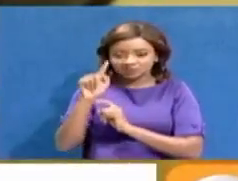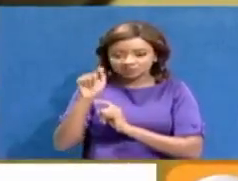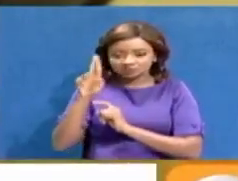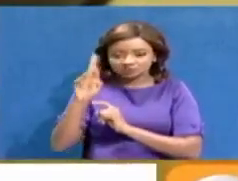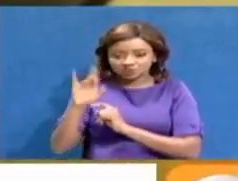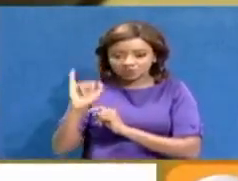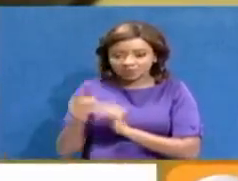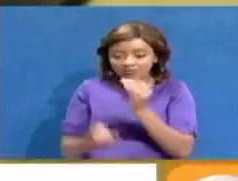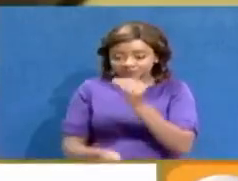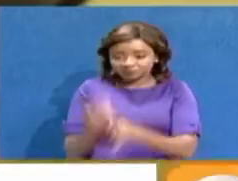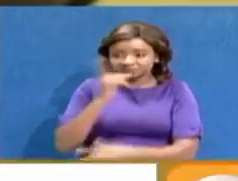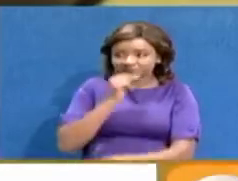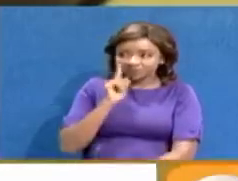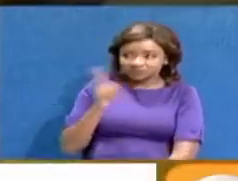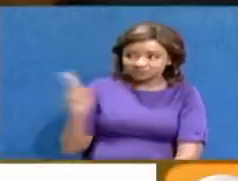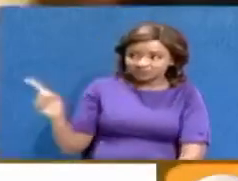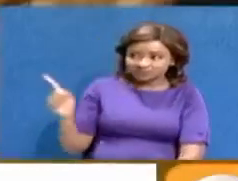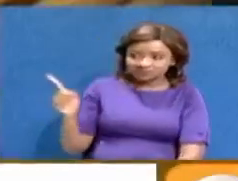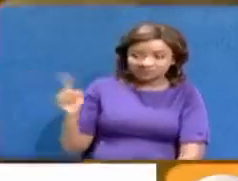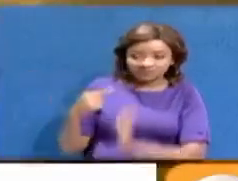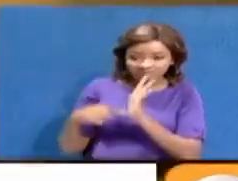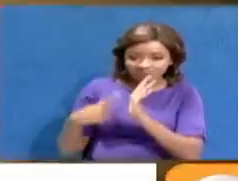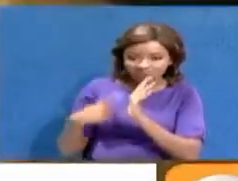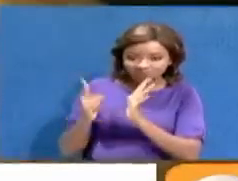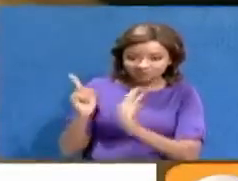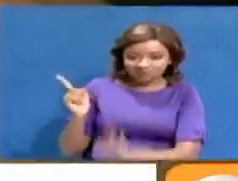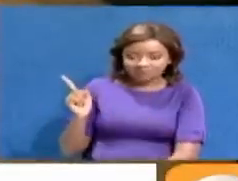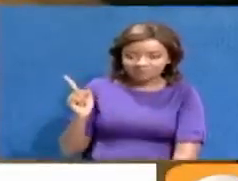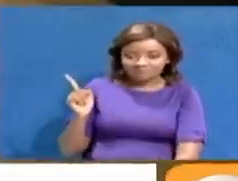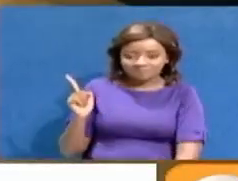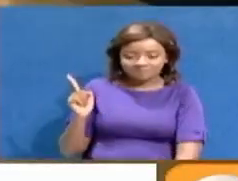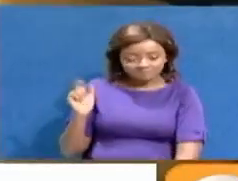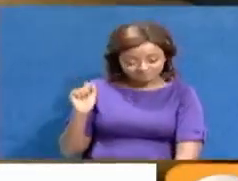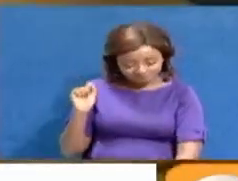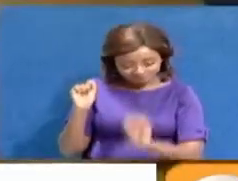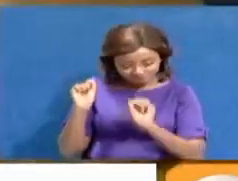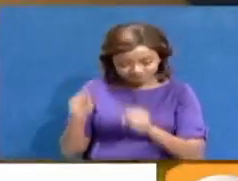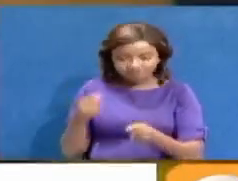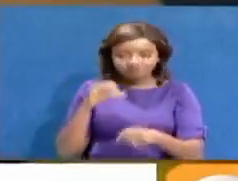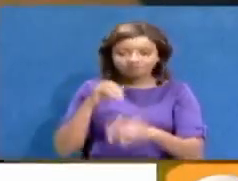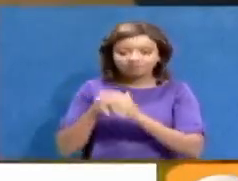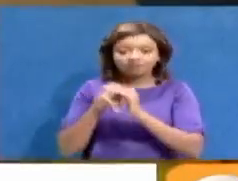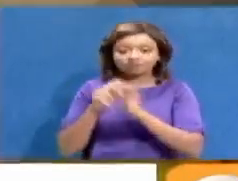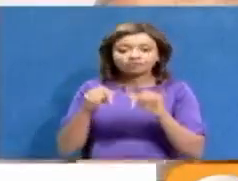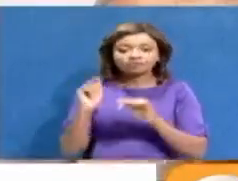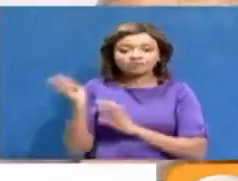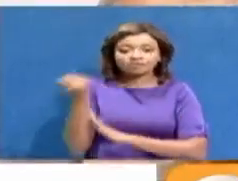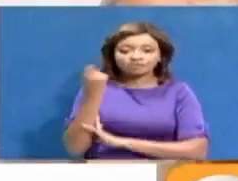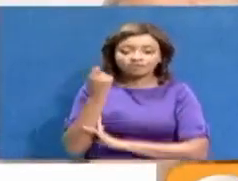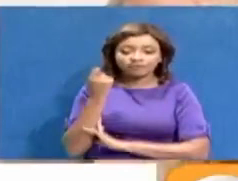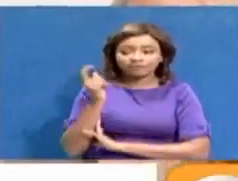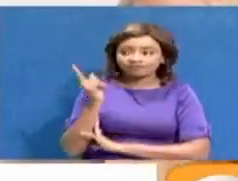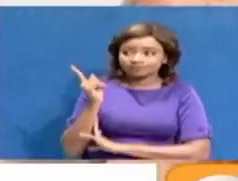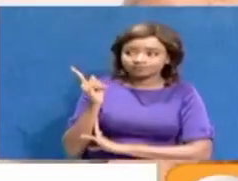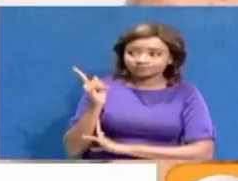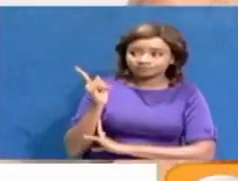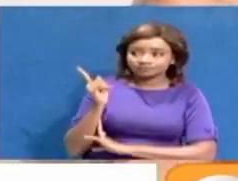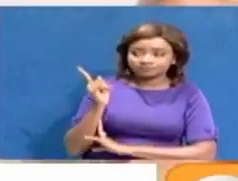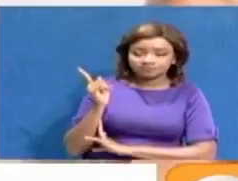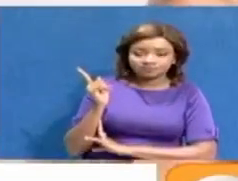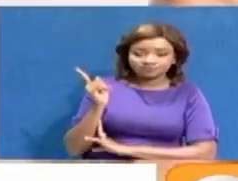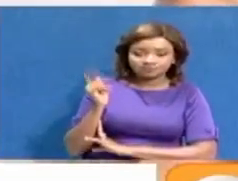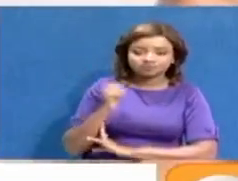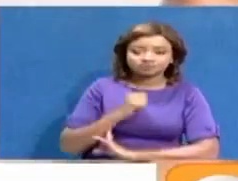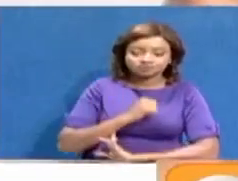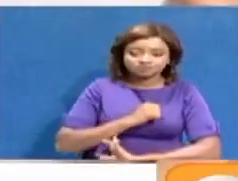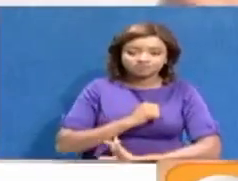braille device dubbed Orbit Reader 20 is now available in Kenya. And its unique 3-in-1